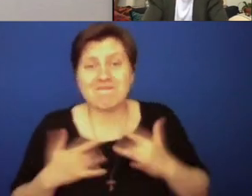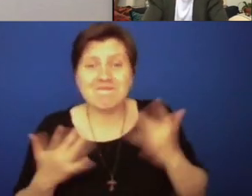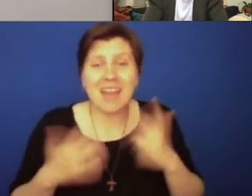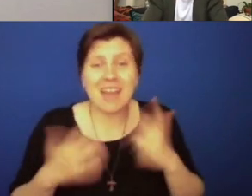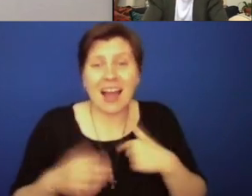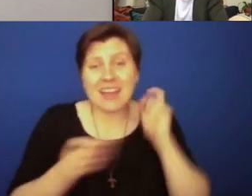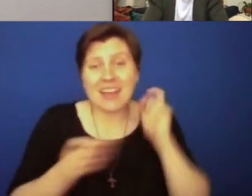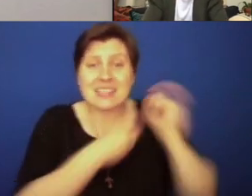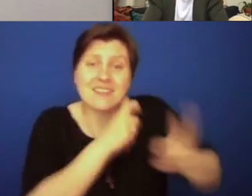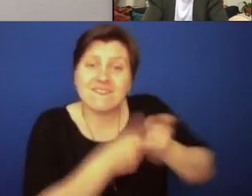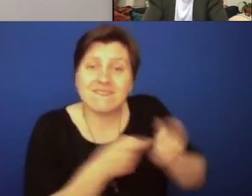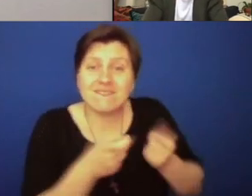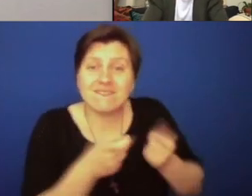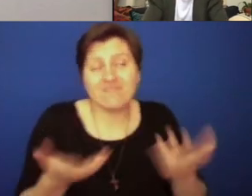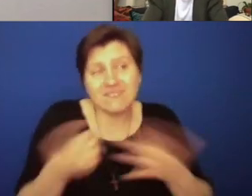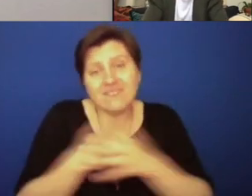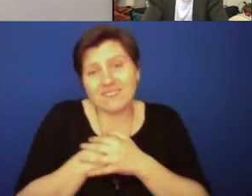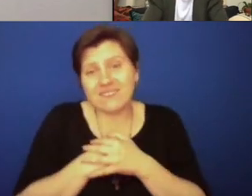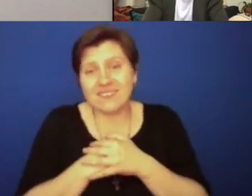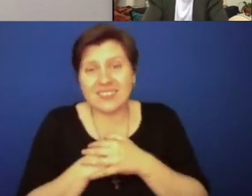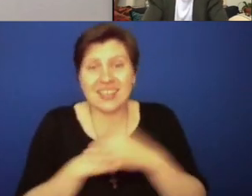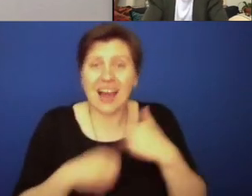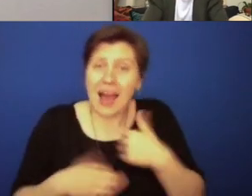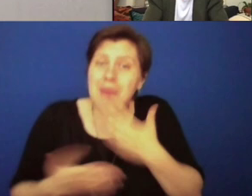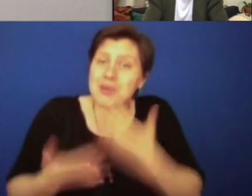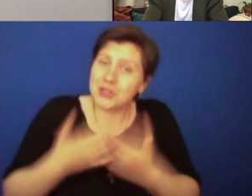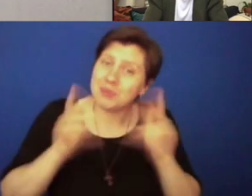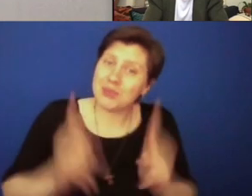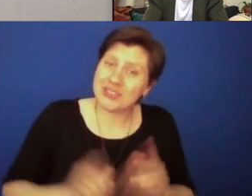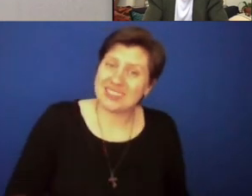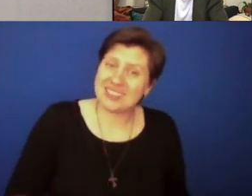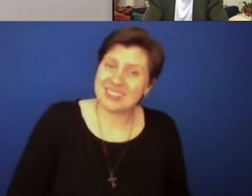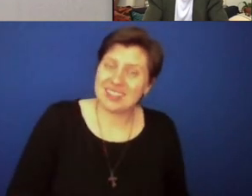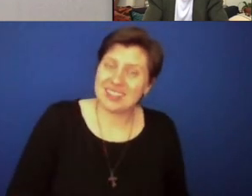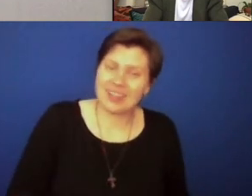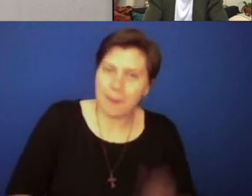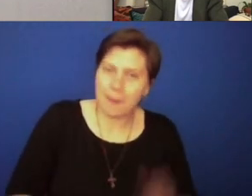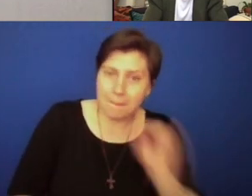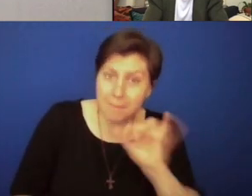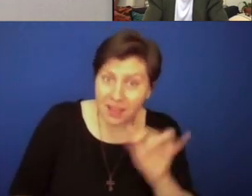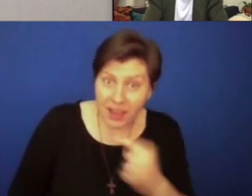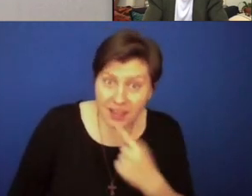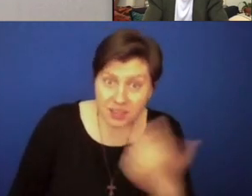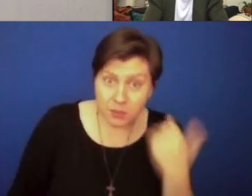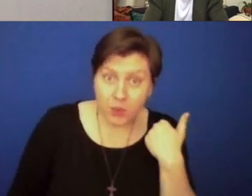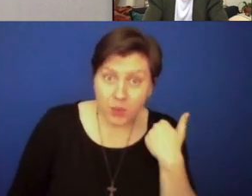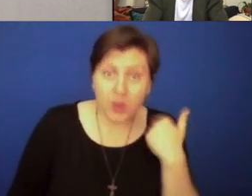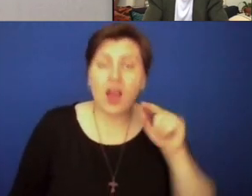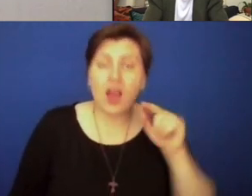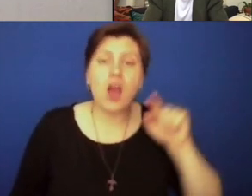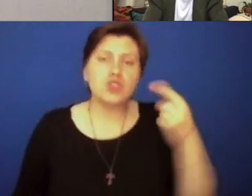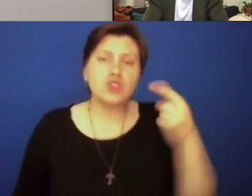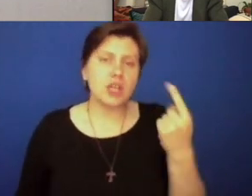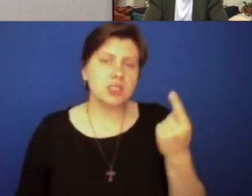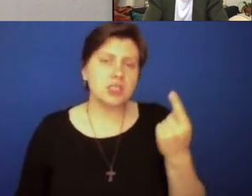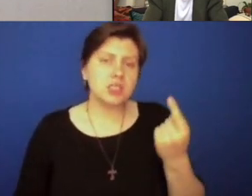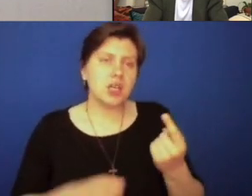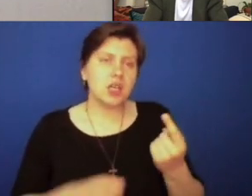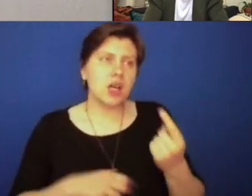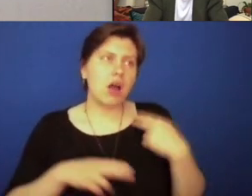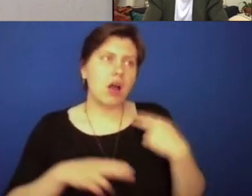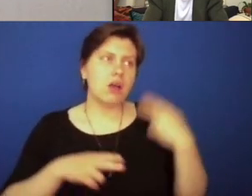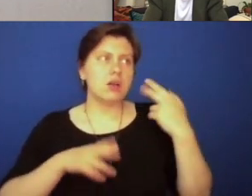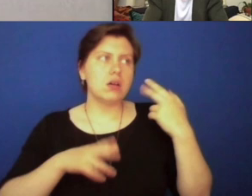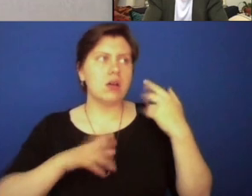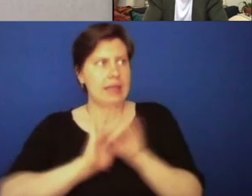foundations. I give to organizations. I tithe. I am a good person. But like I said earlier, just being